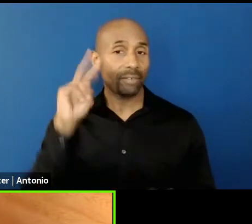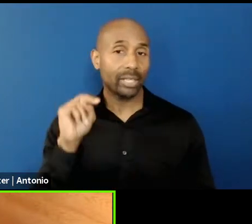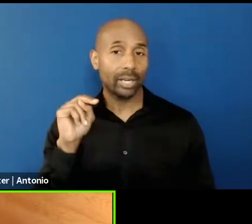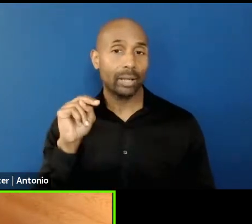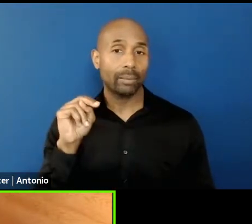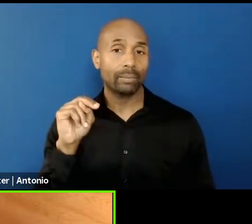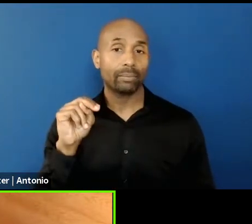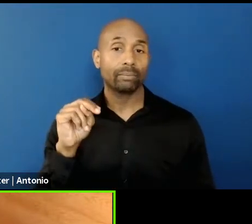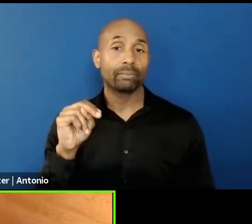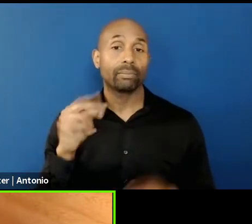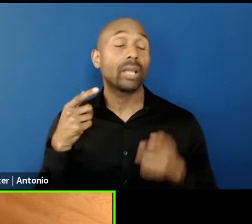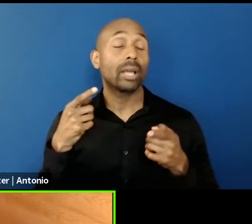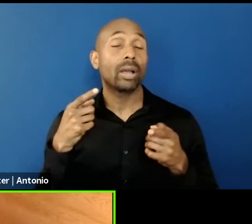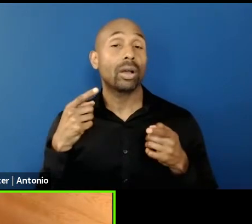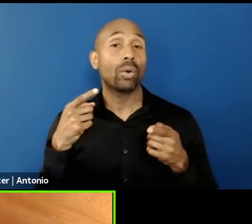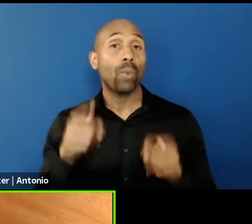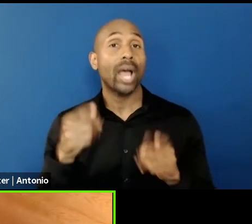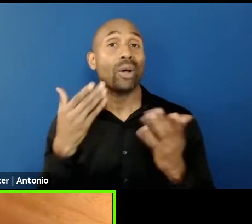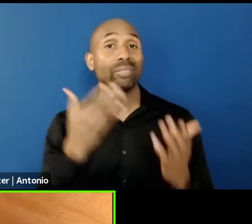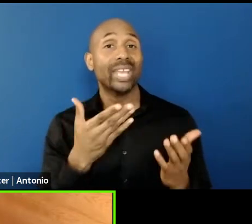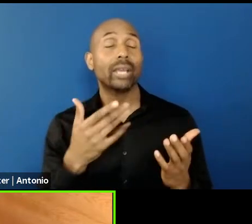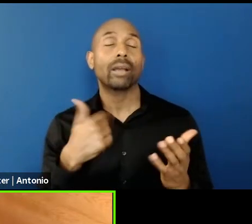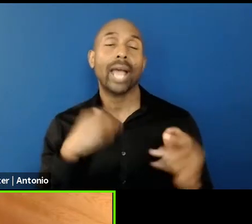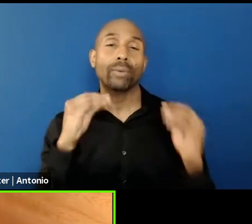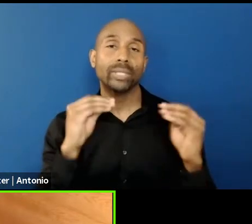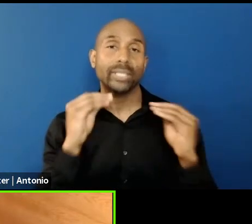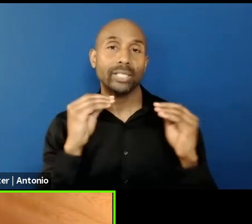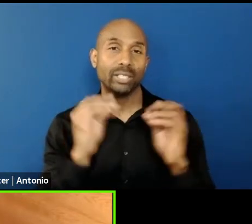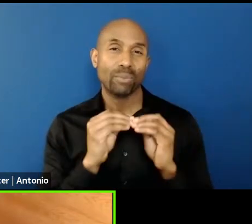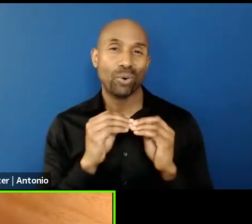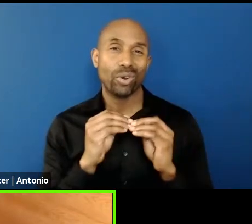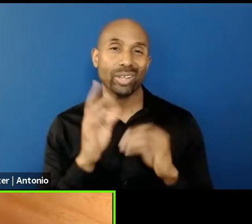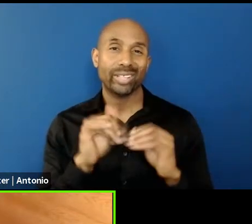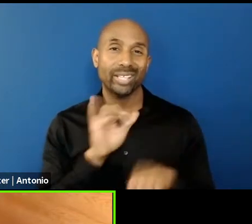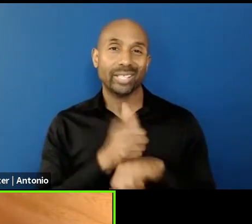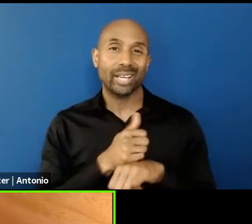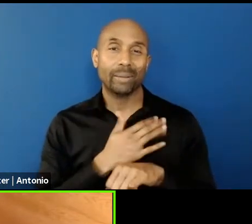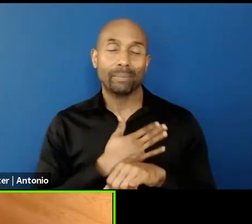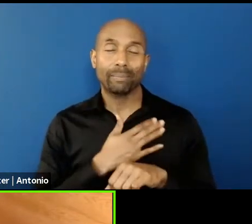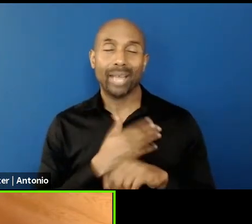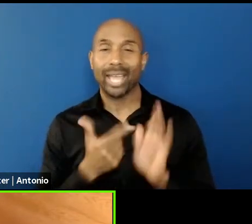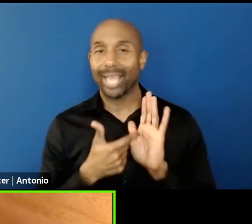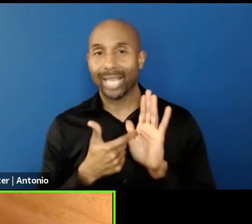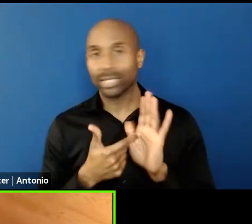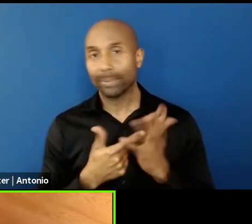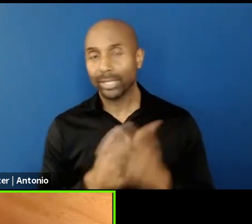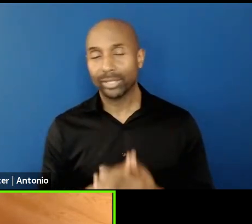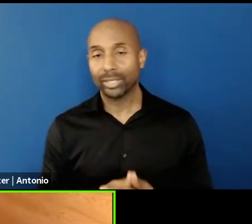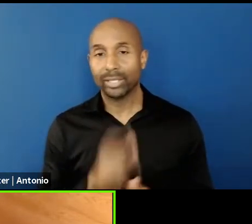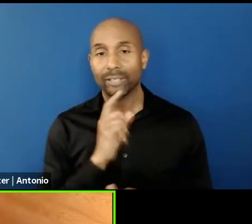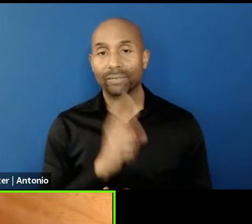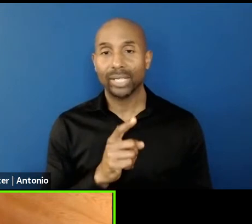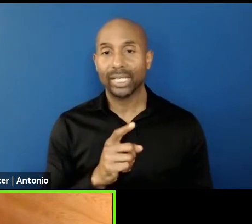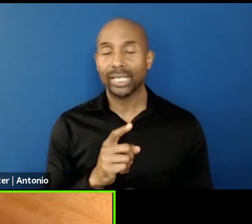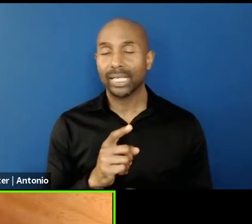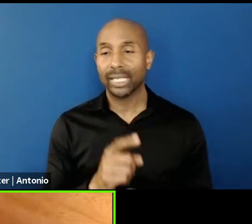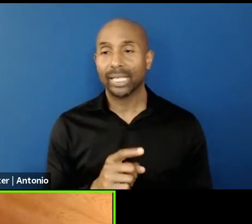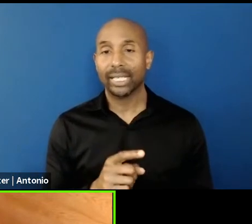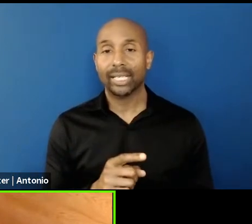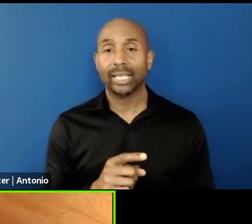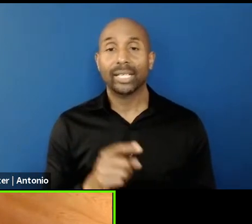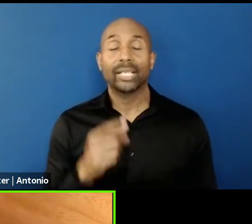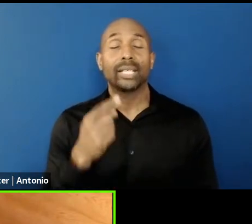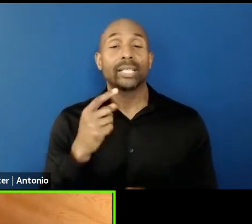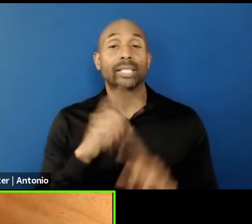teaching more than I was doing the exhibition because I think also, I never was interested in, in, I think like the art